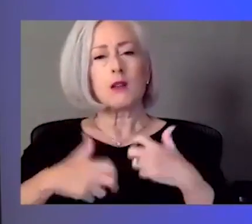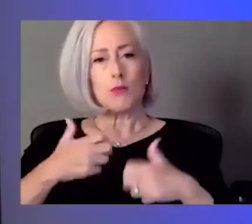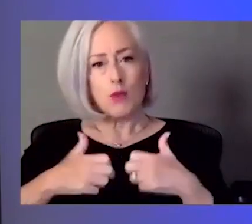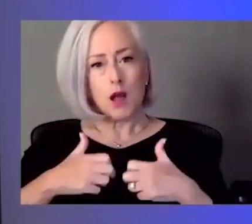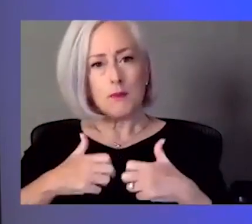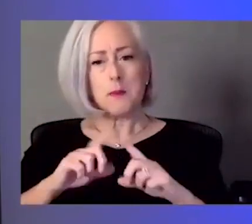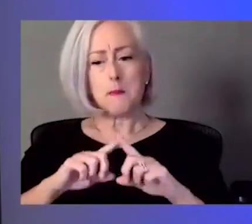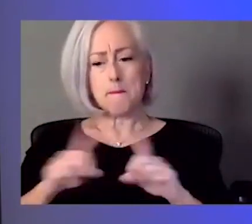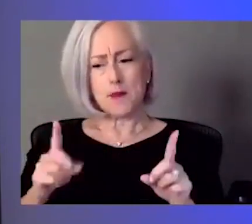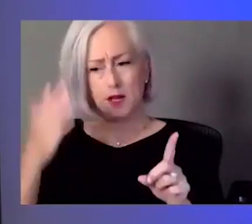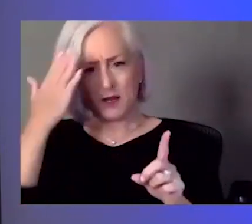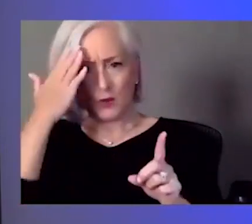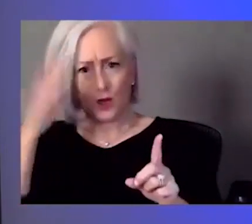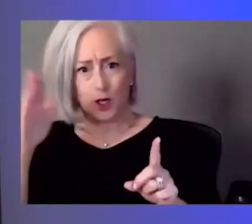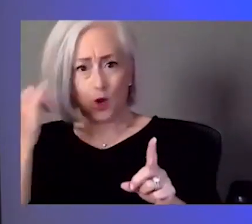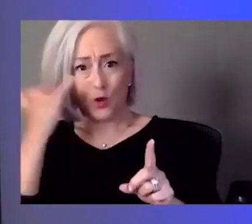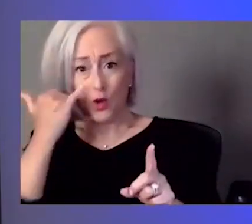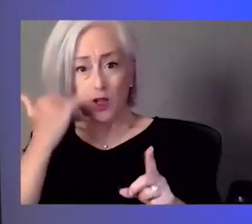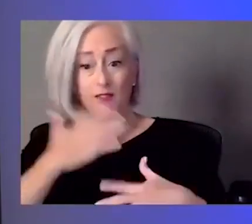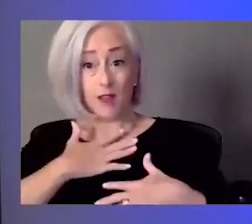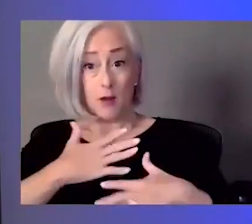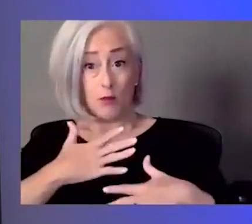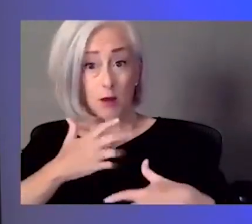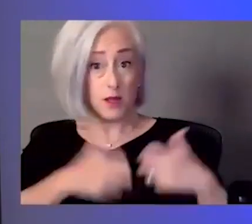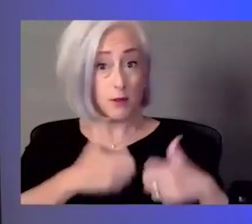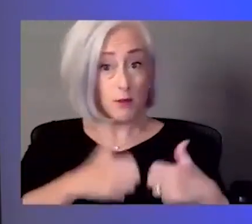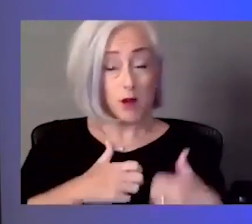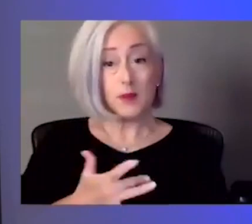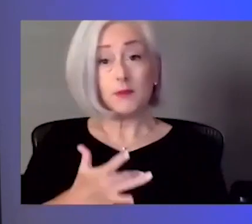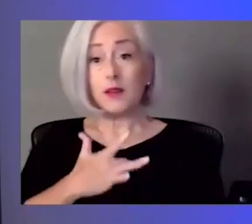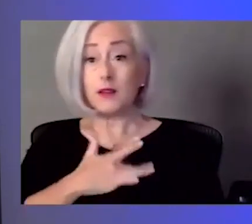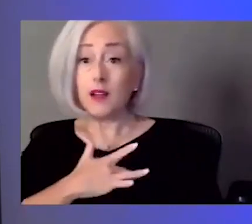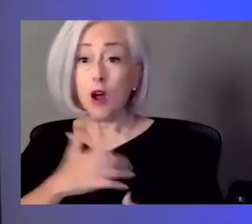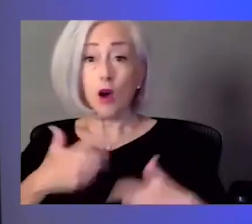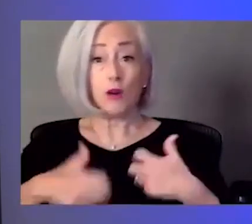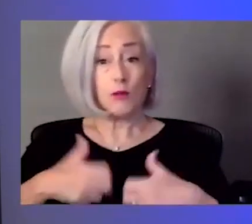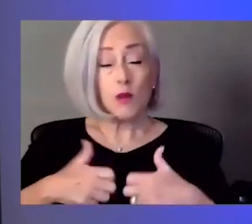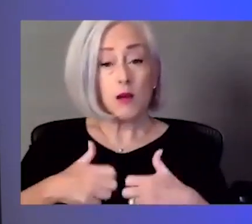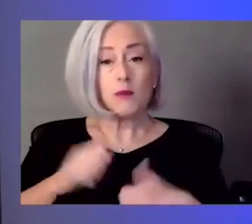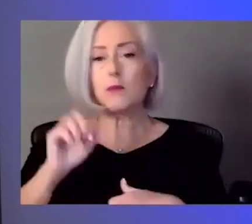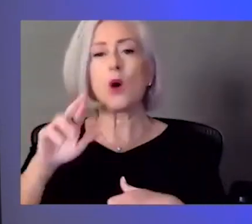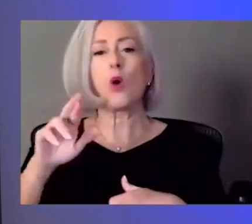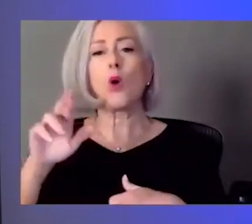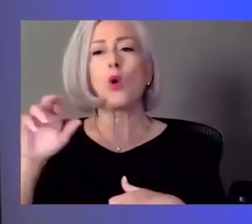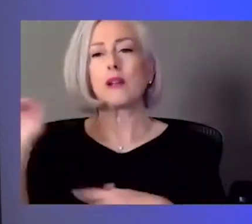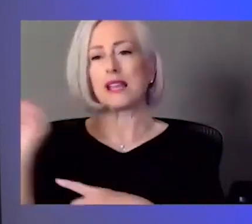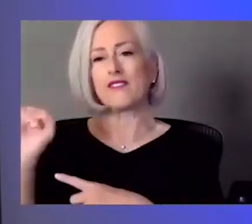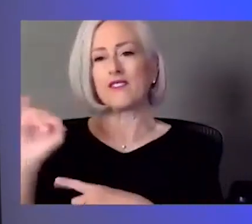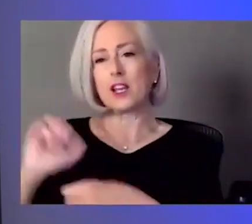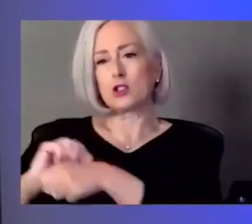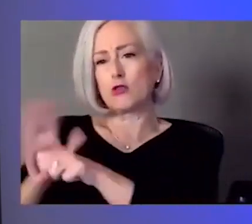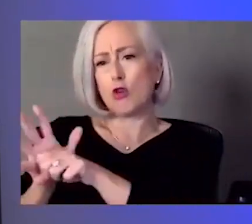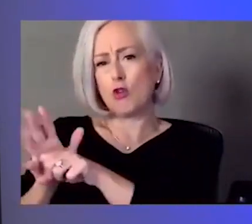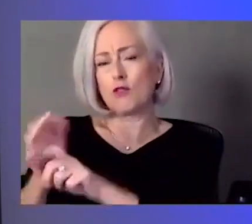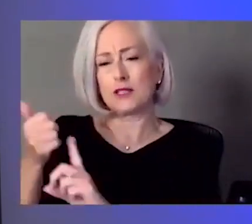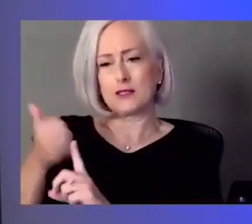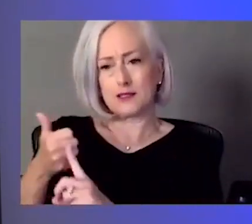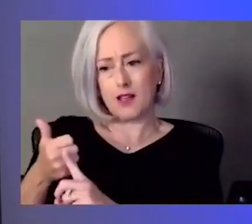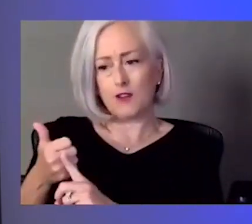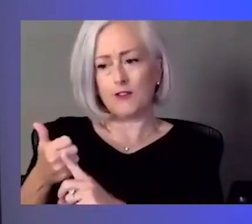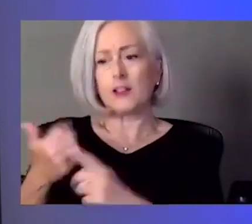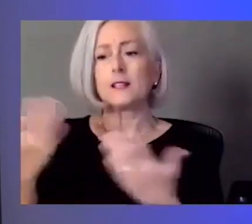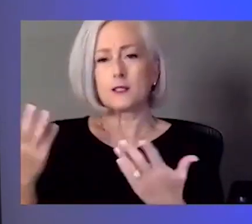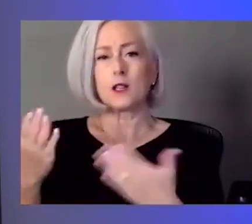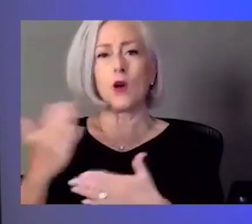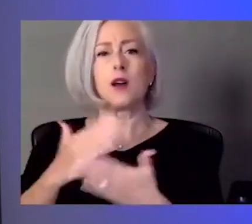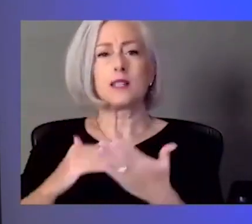respiratory illness? Is it their cardiac illness? Or is it the infection itself? And I think some of them are early on in